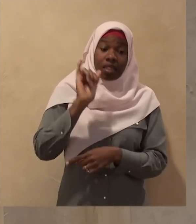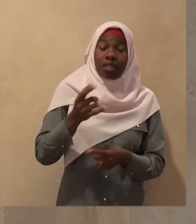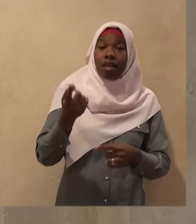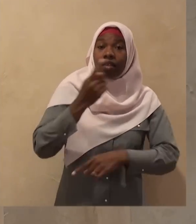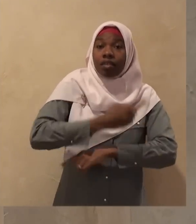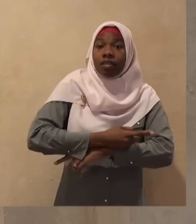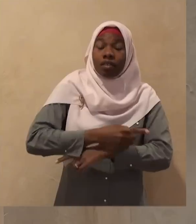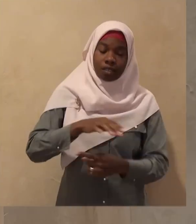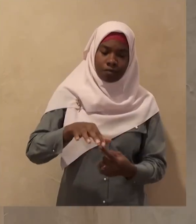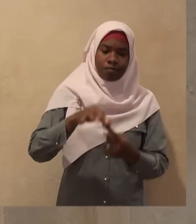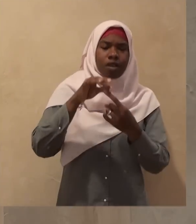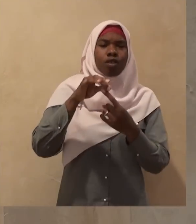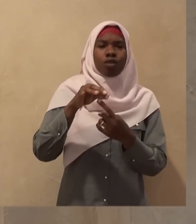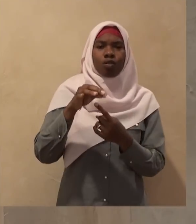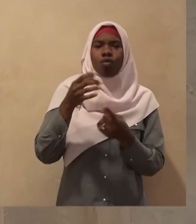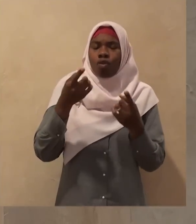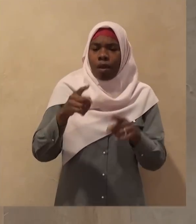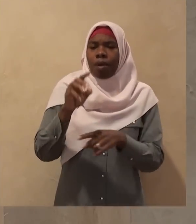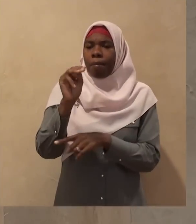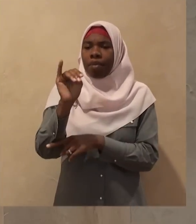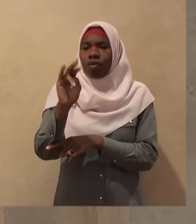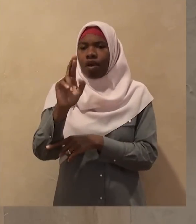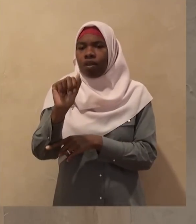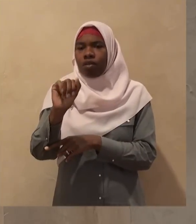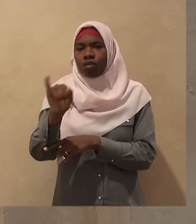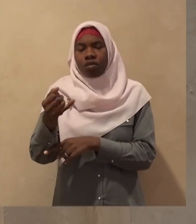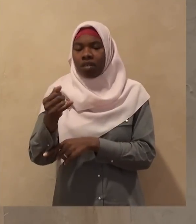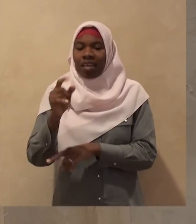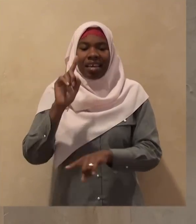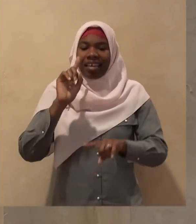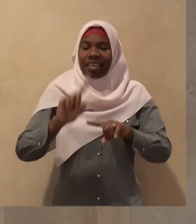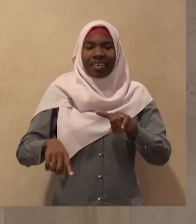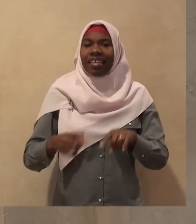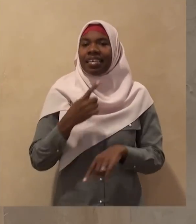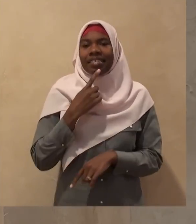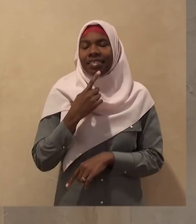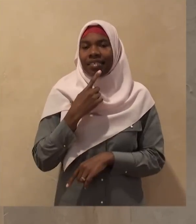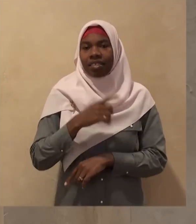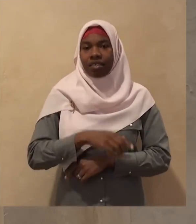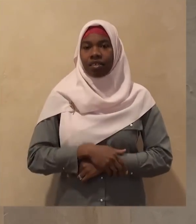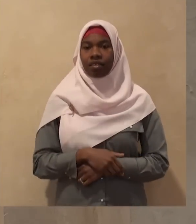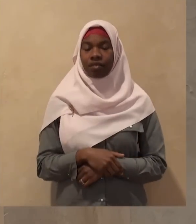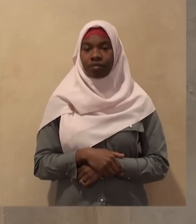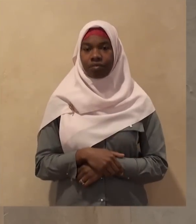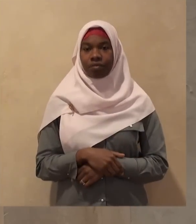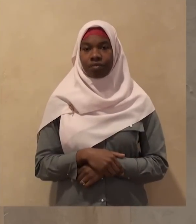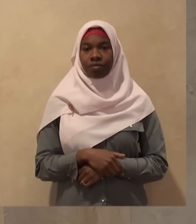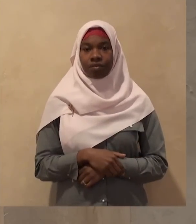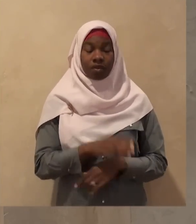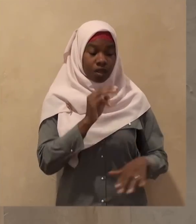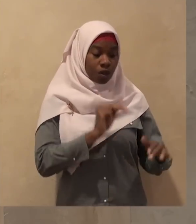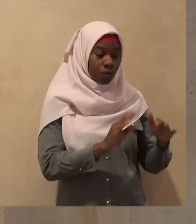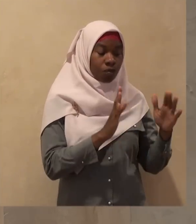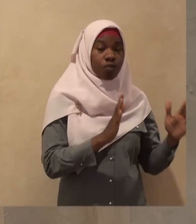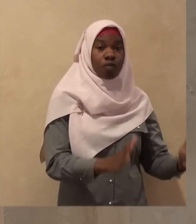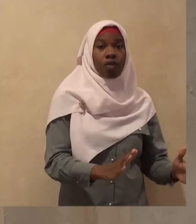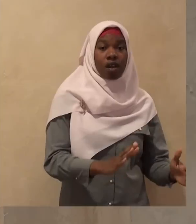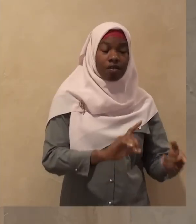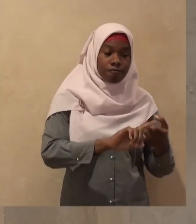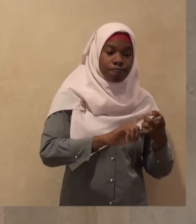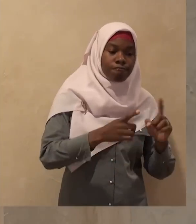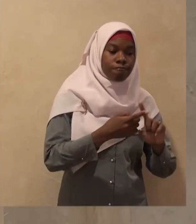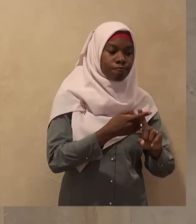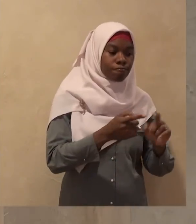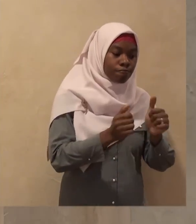his sahaba his companion did not single it out they did not celebrate it had it been a